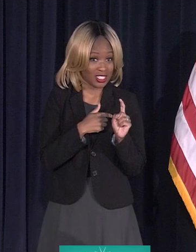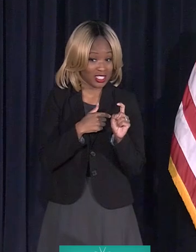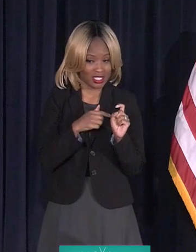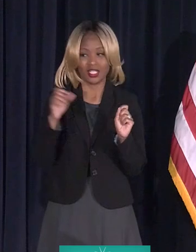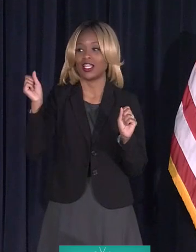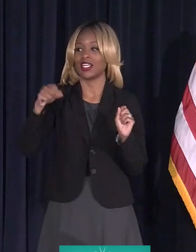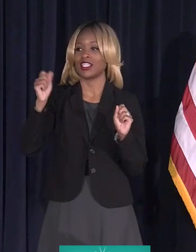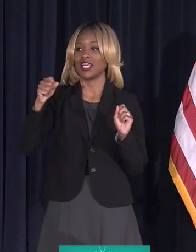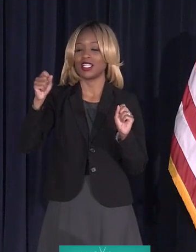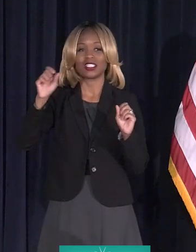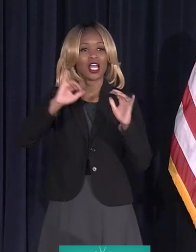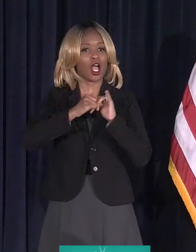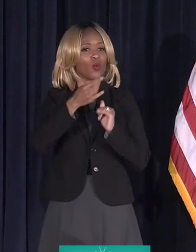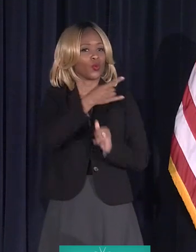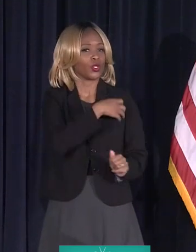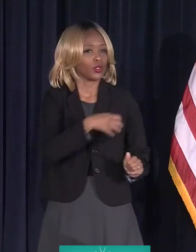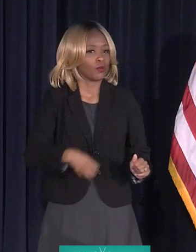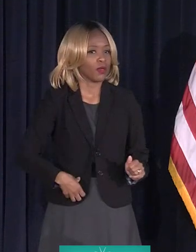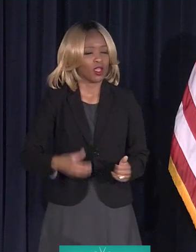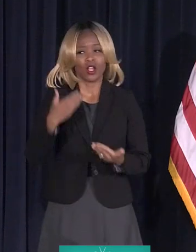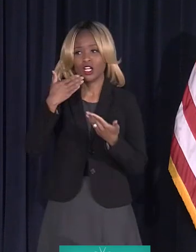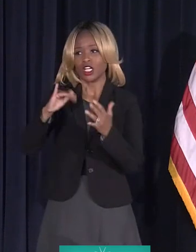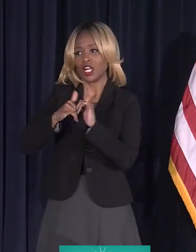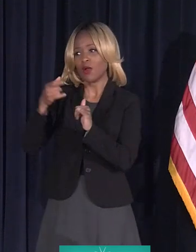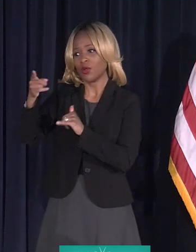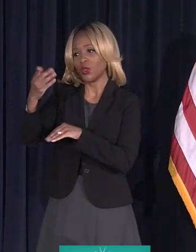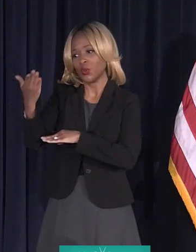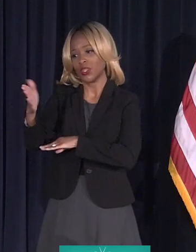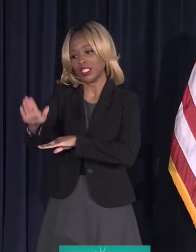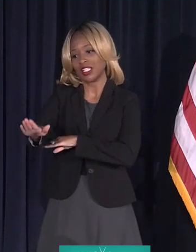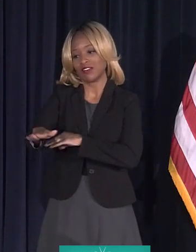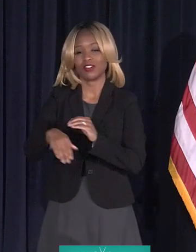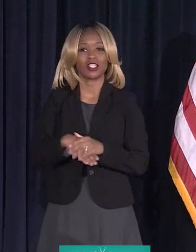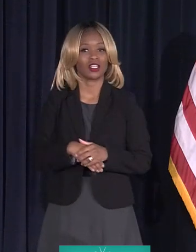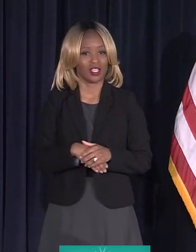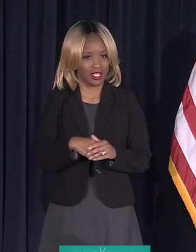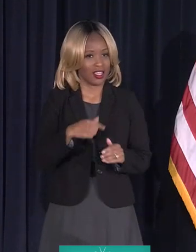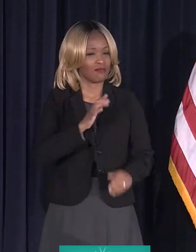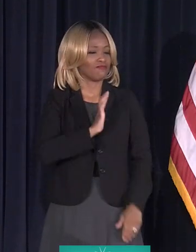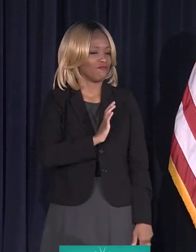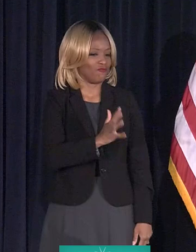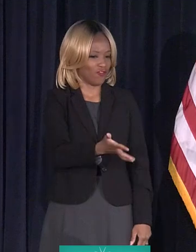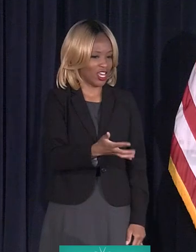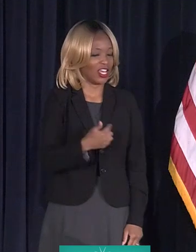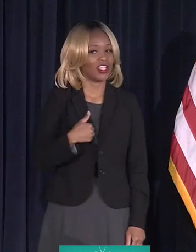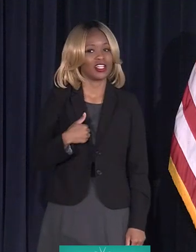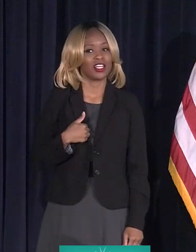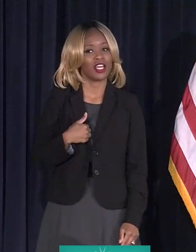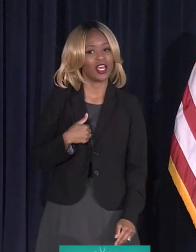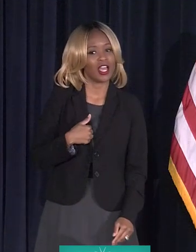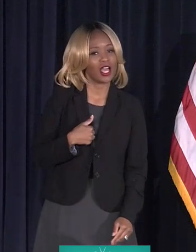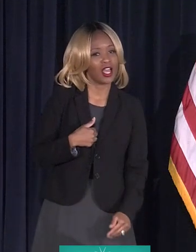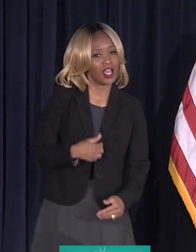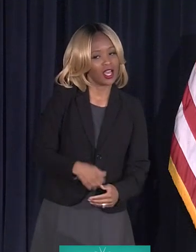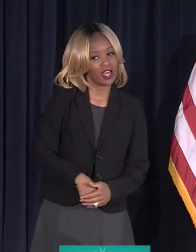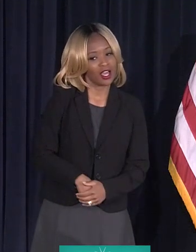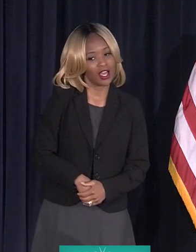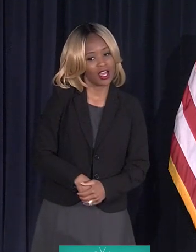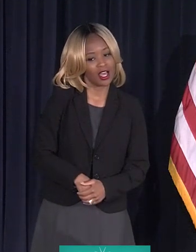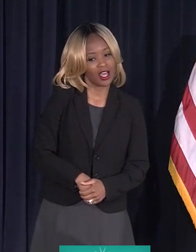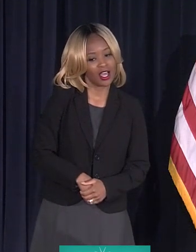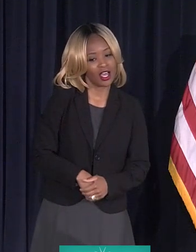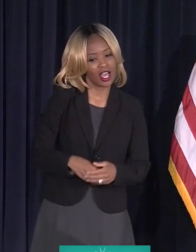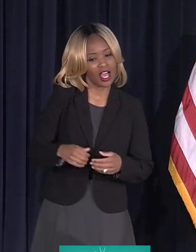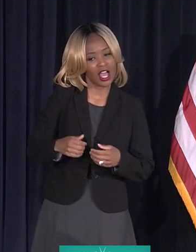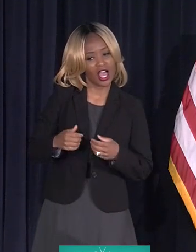Yes, I am. How are you, Mayor? I'm good. How are you this evening? I'm fine. Listen, I live the next